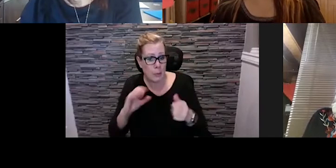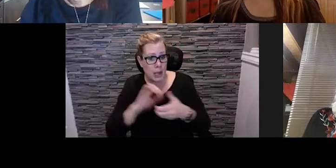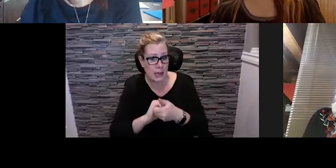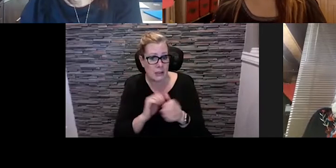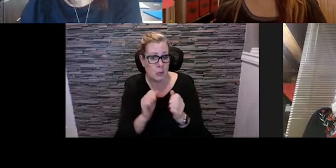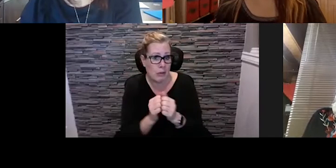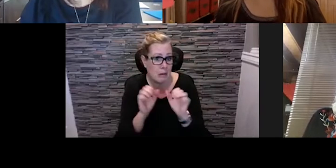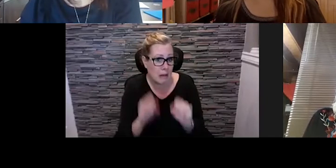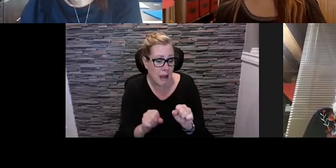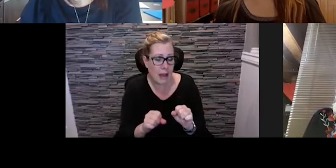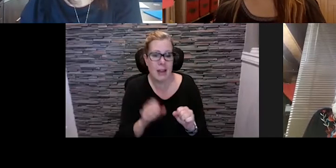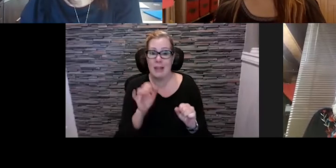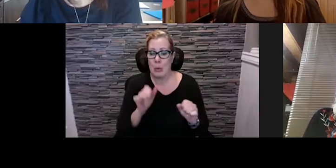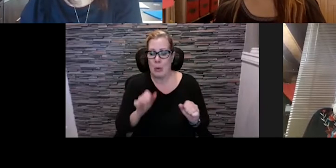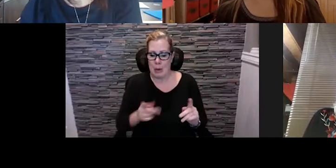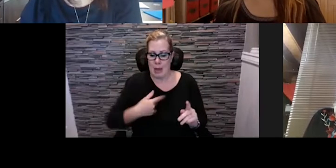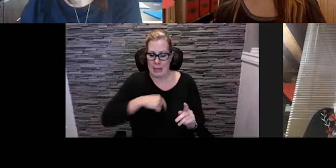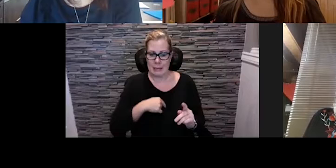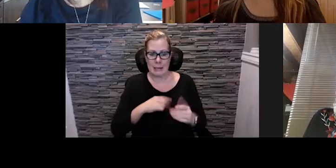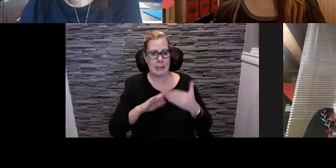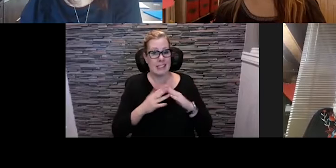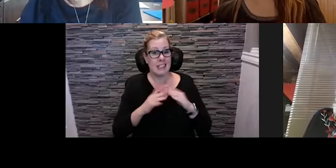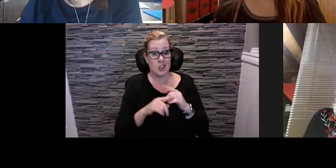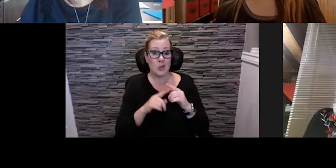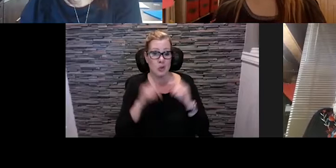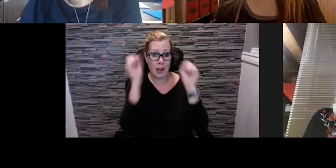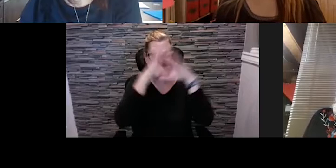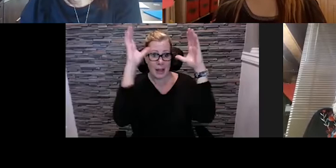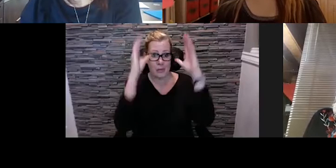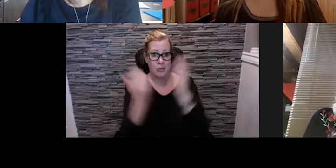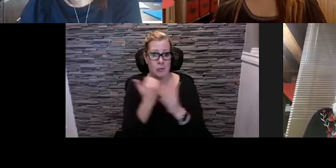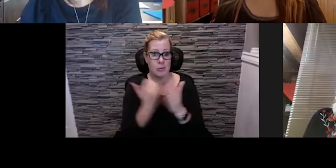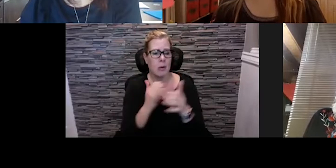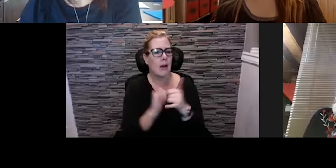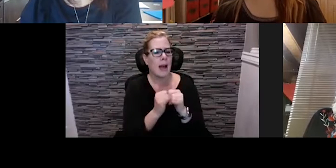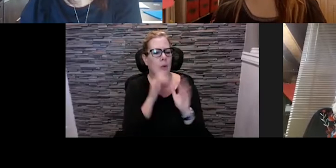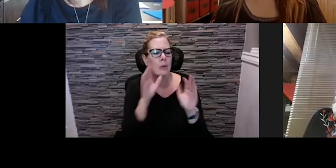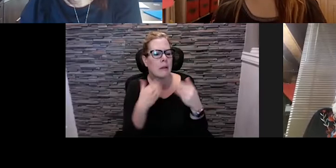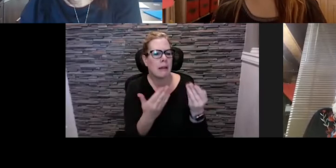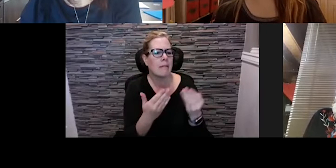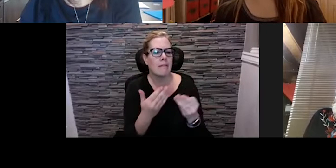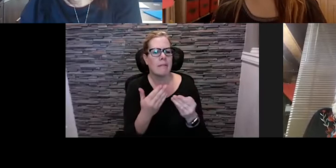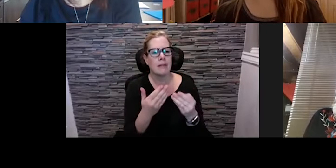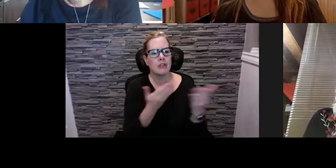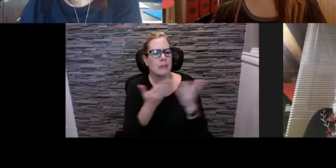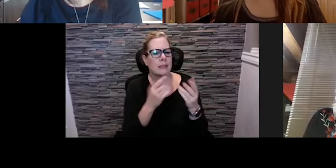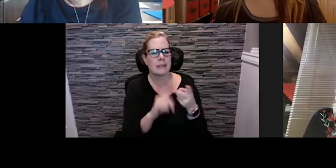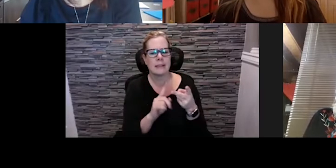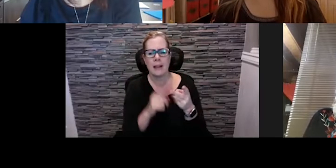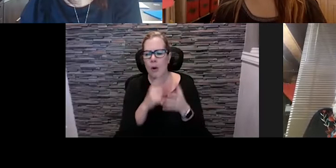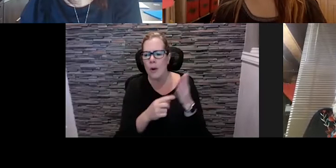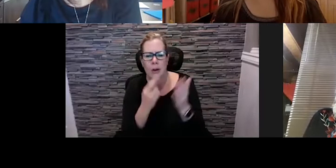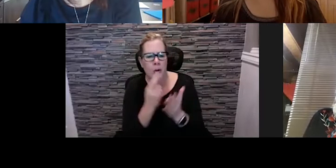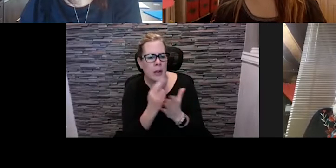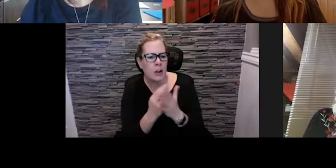allow us as a city to start to re imagine kind of how it is that we're providing services, what resources that we need to start pulling together